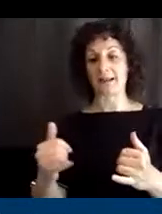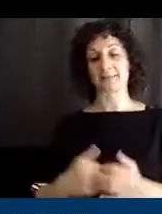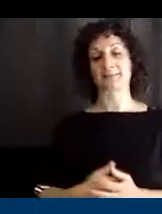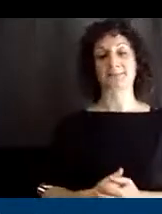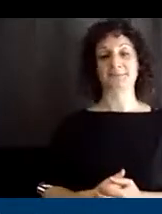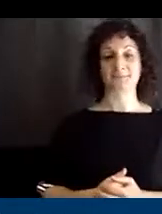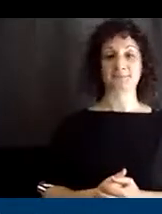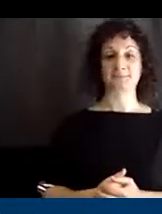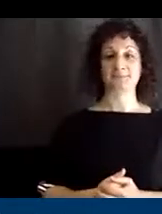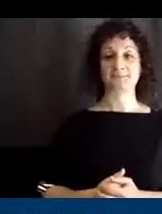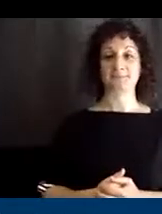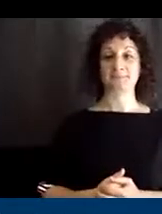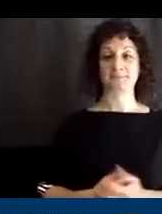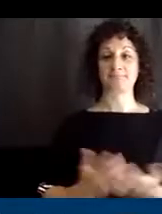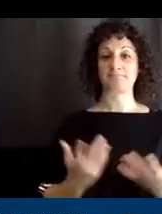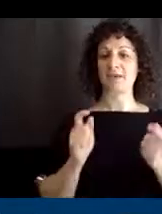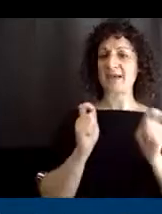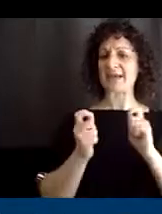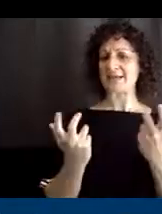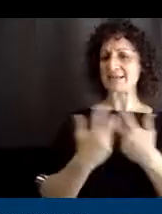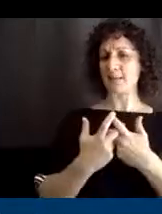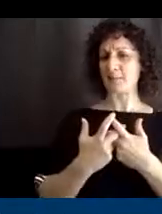So, what are adaptive toys?